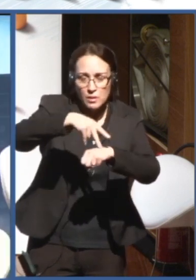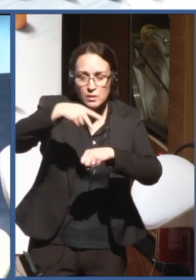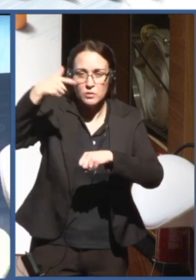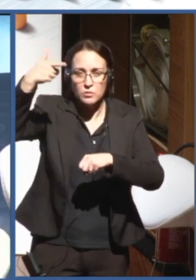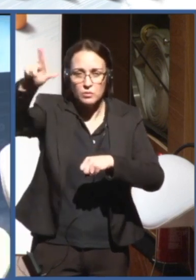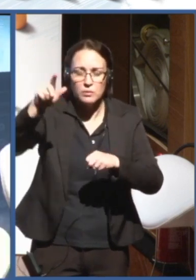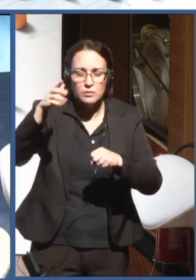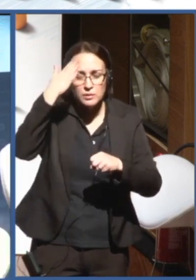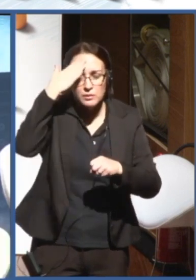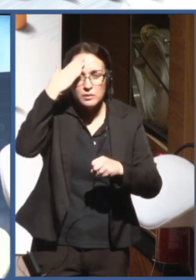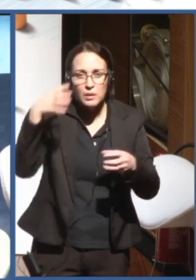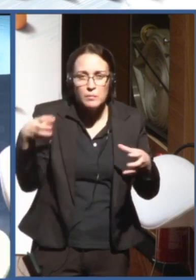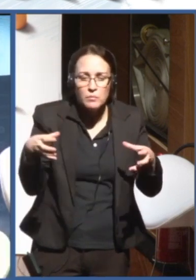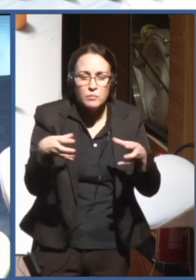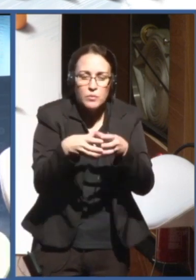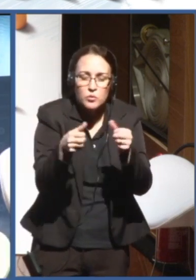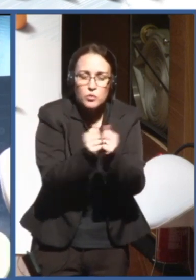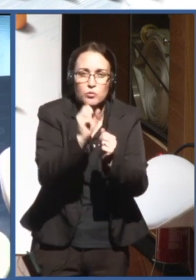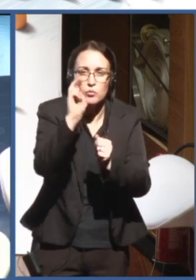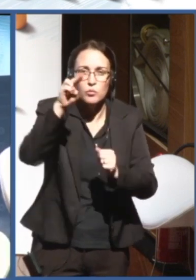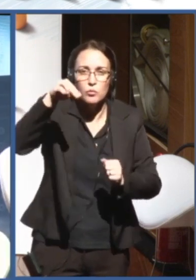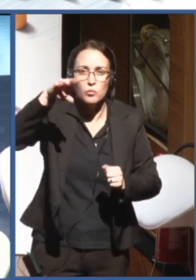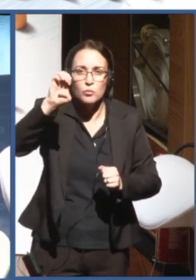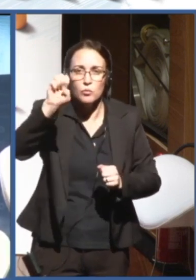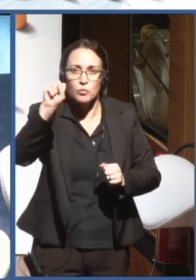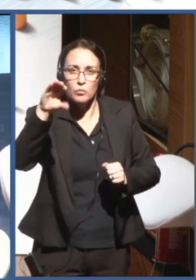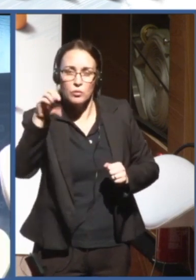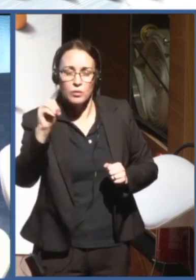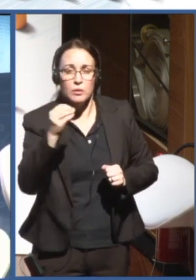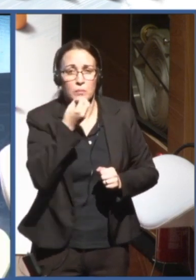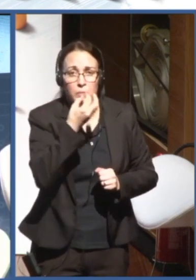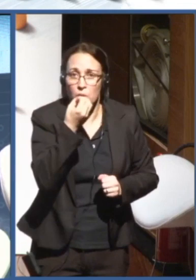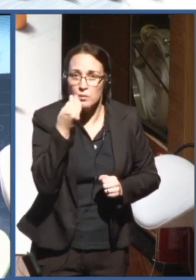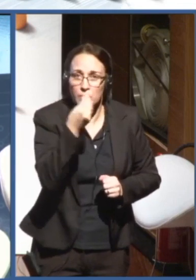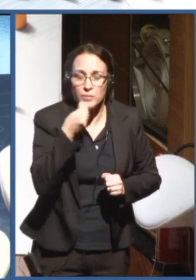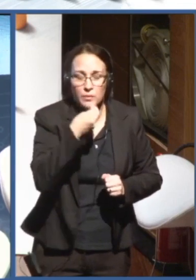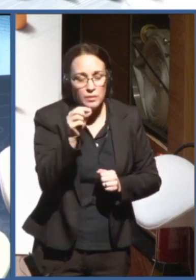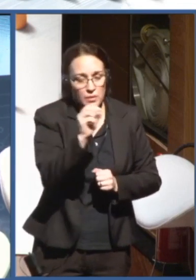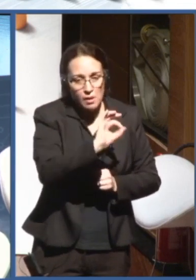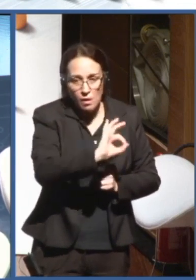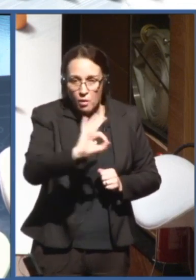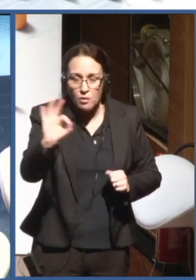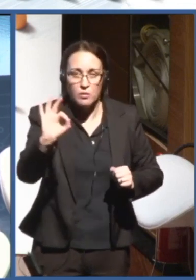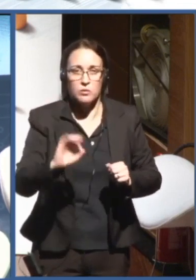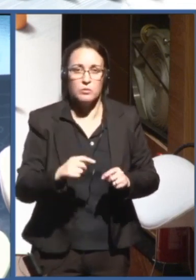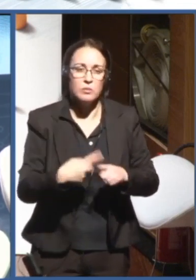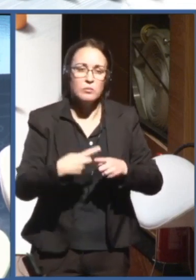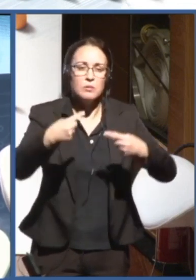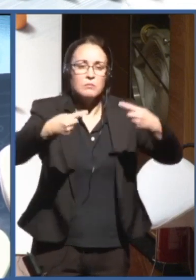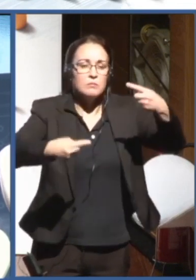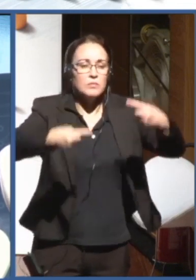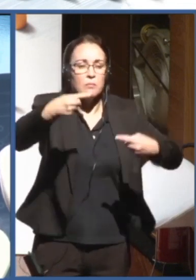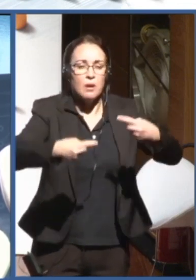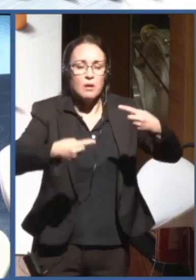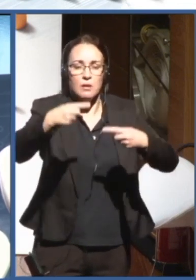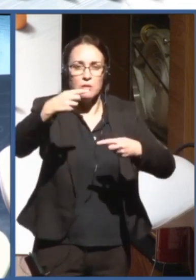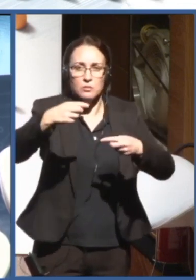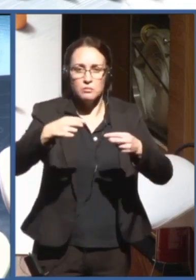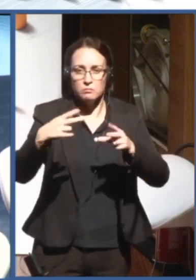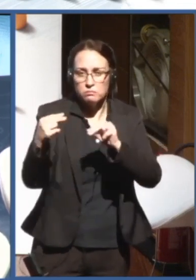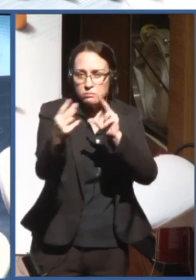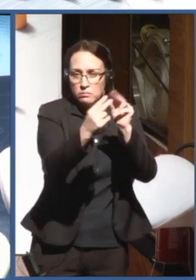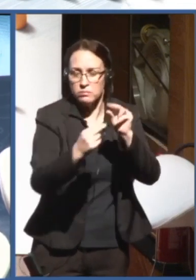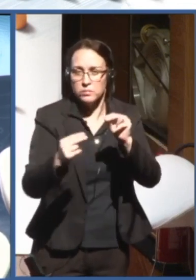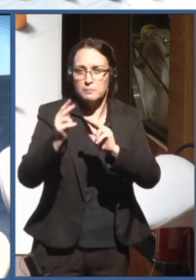is a very good opportunity to encourage the debate over with the civil society and over the world.